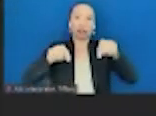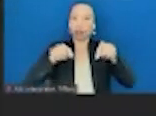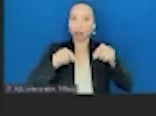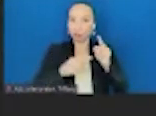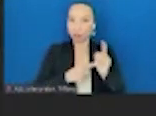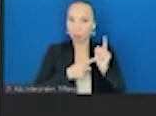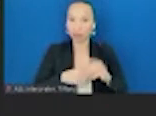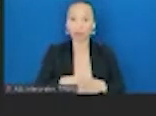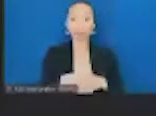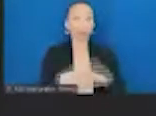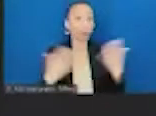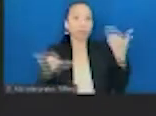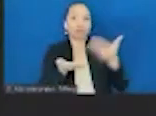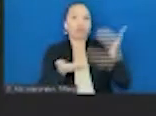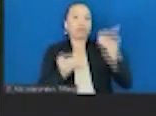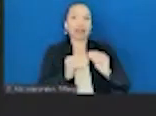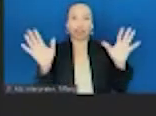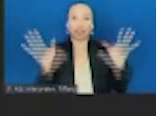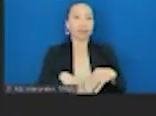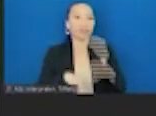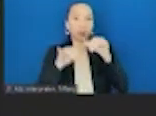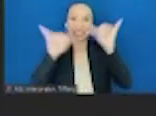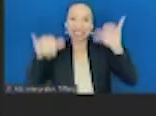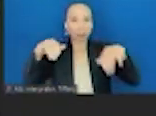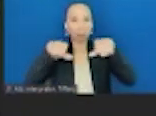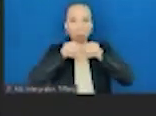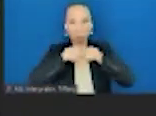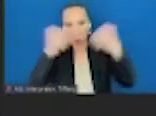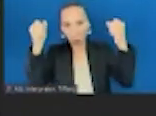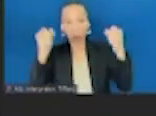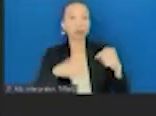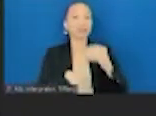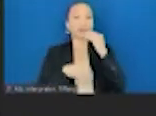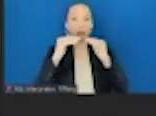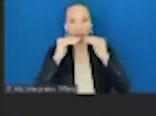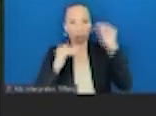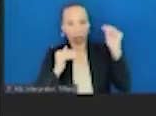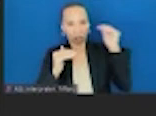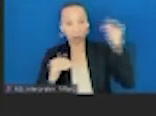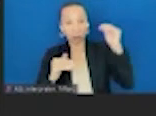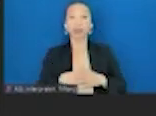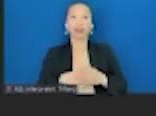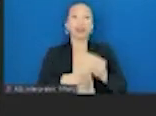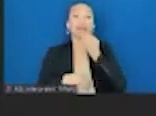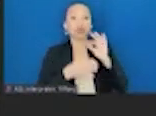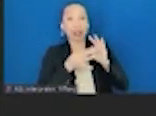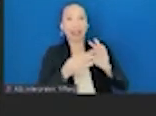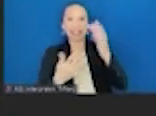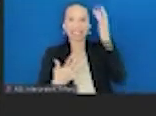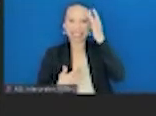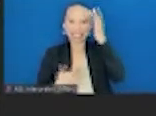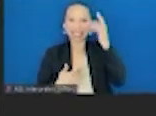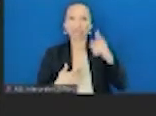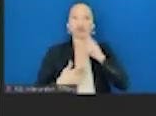our food system is broken. It's fragmented. There's huge inequities and that diet related diseases are making COVID-19